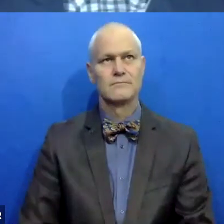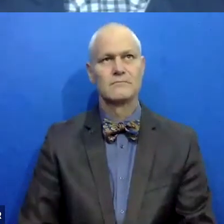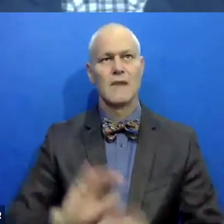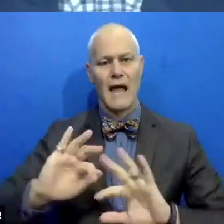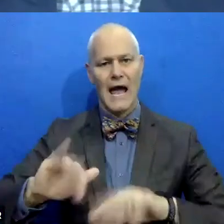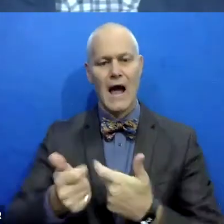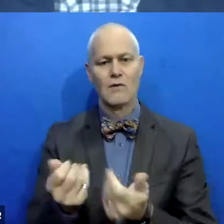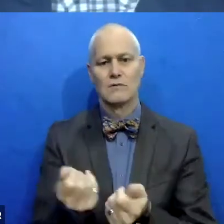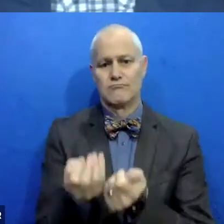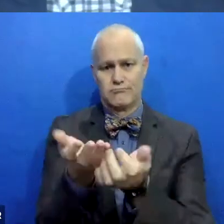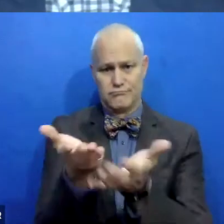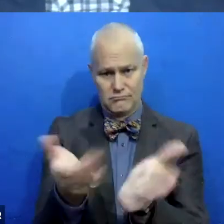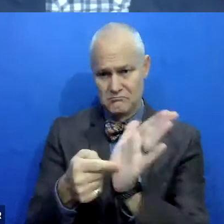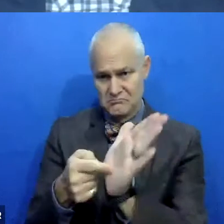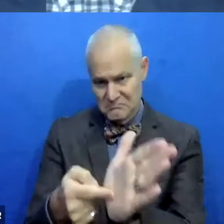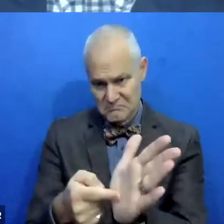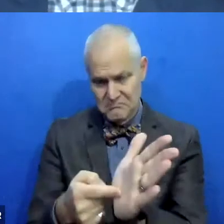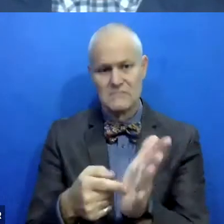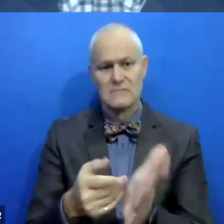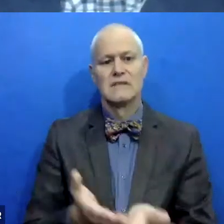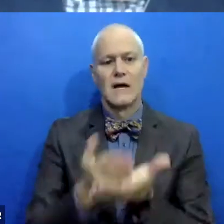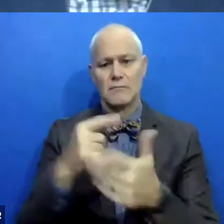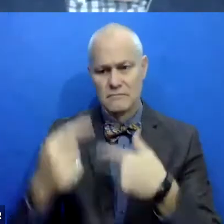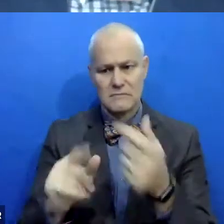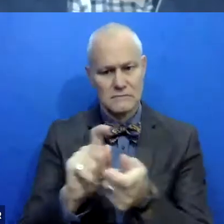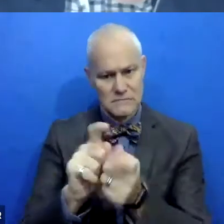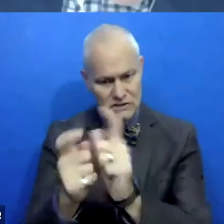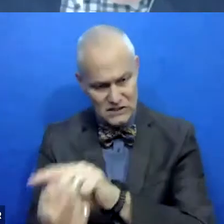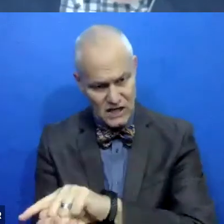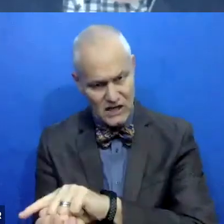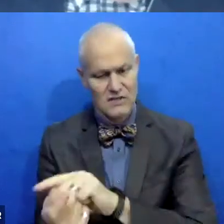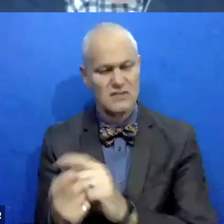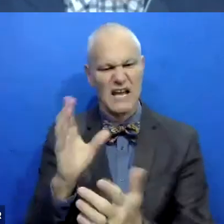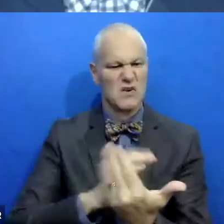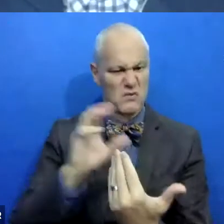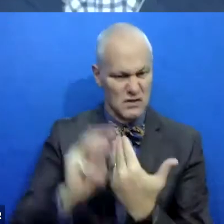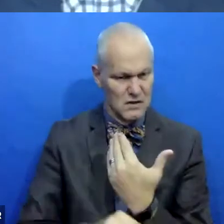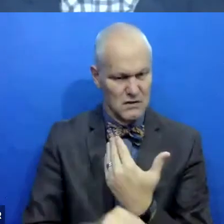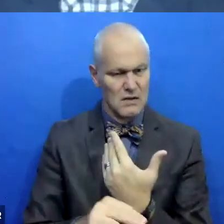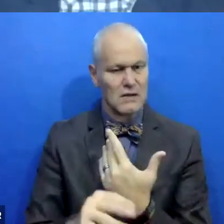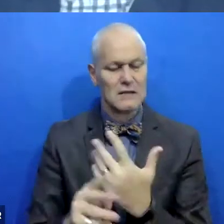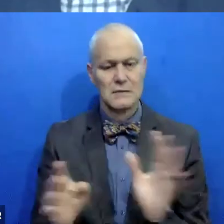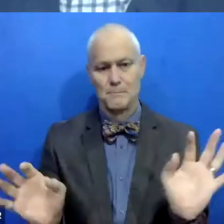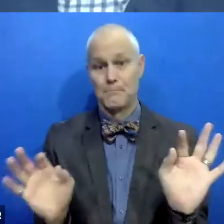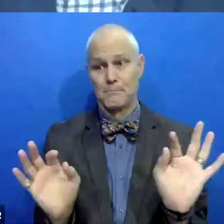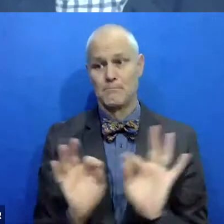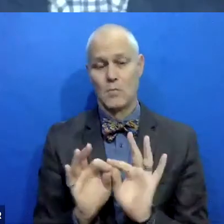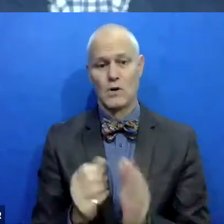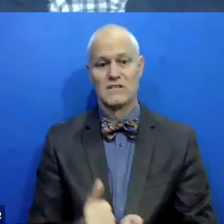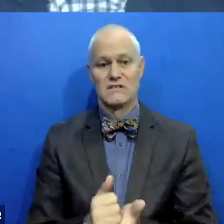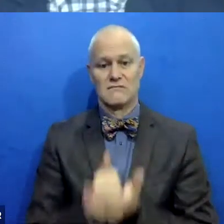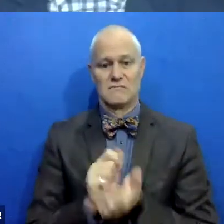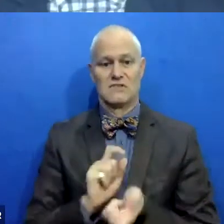forth in the coordinating a process of change for men who batter curriculum has been important in changing my life.